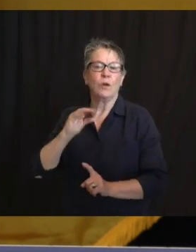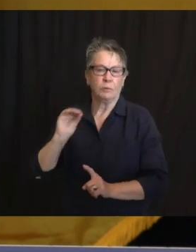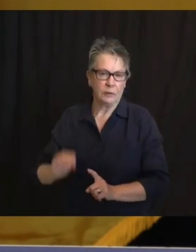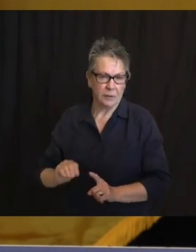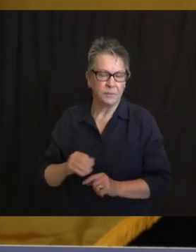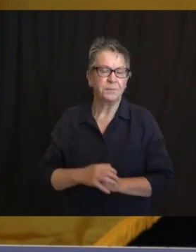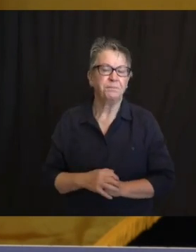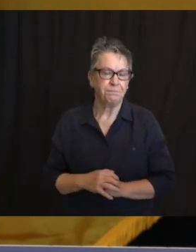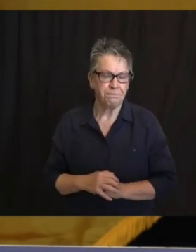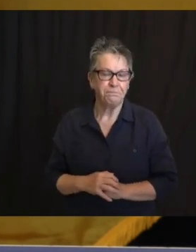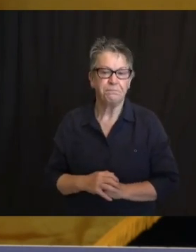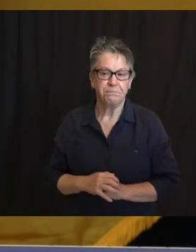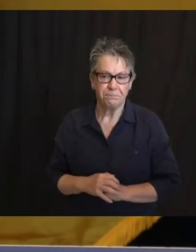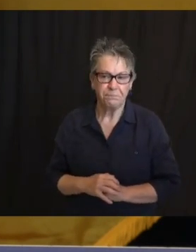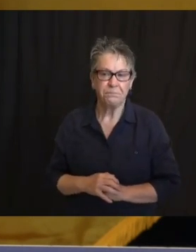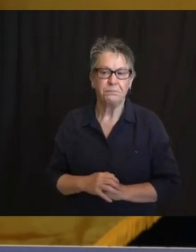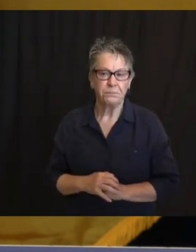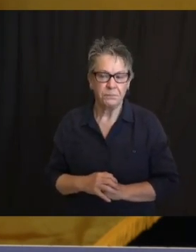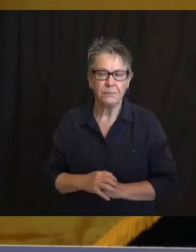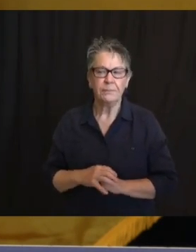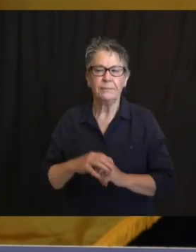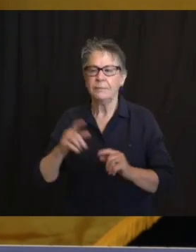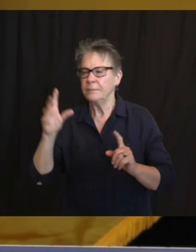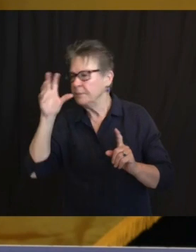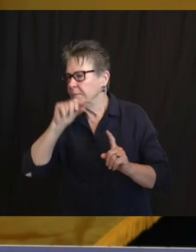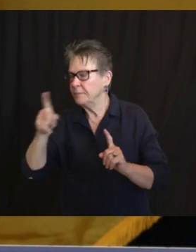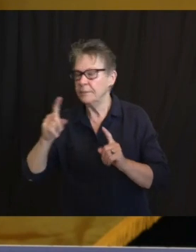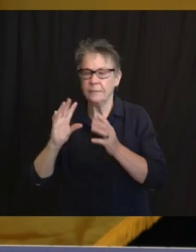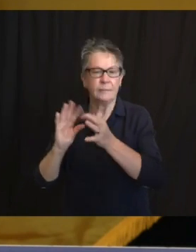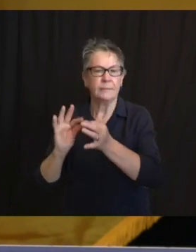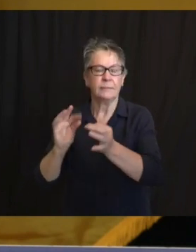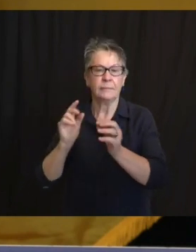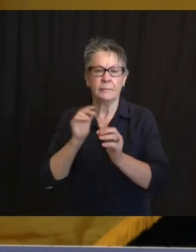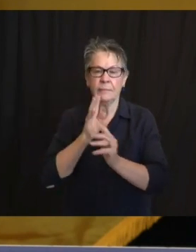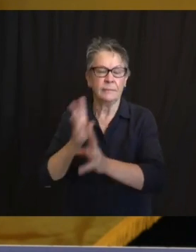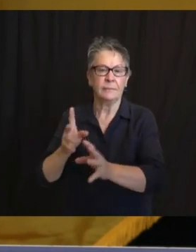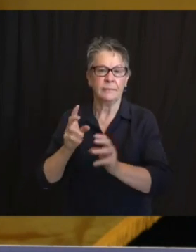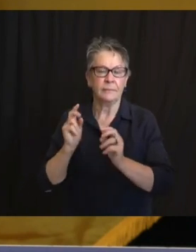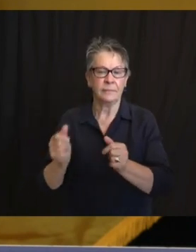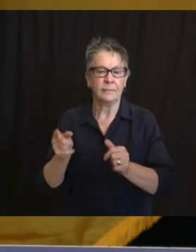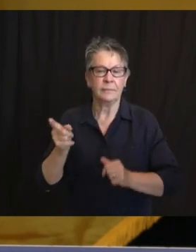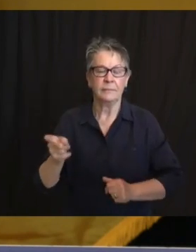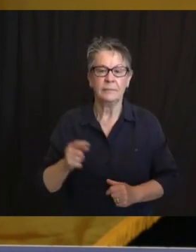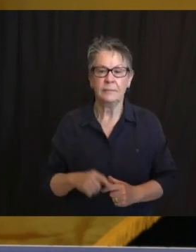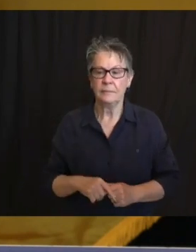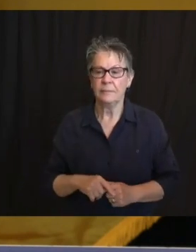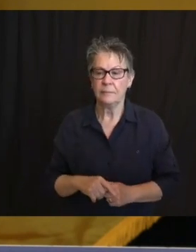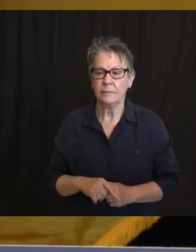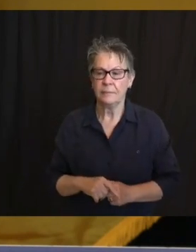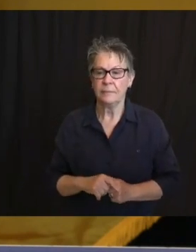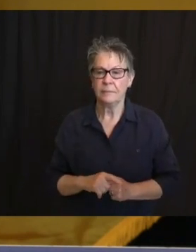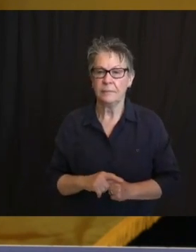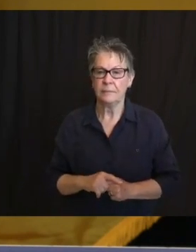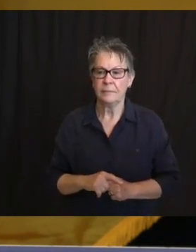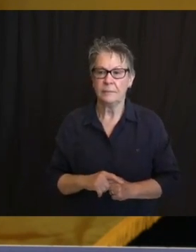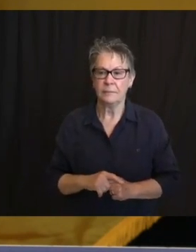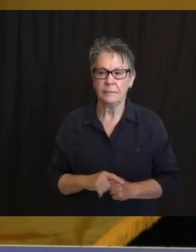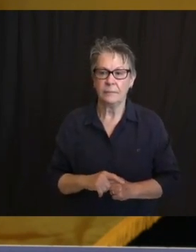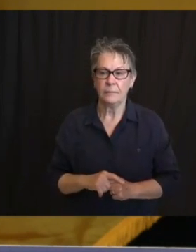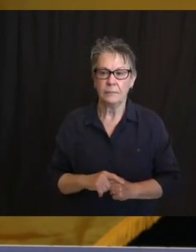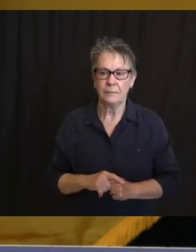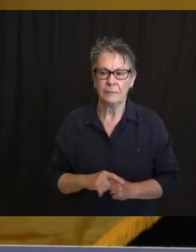29,068 tests were performed, of which 15,357 were uninsured.